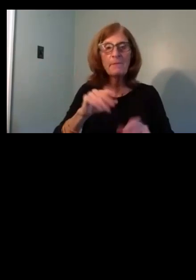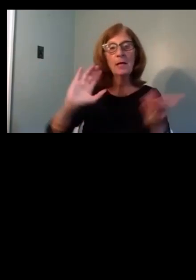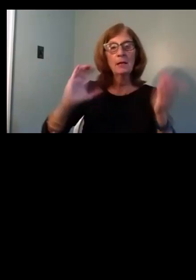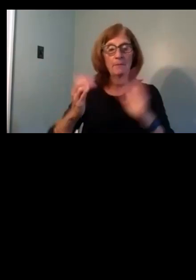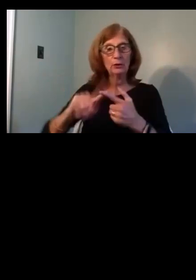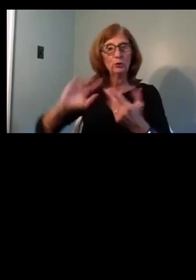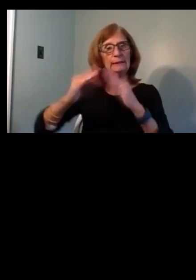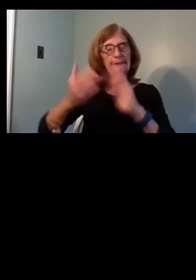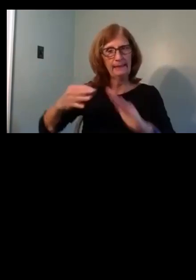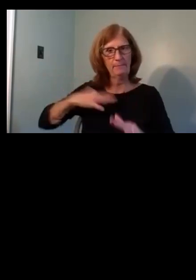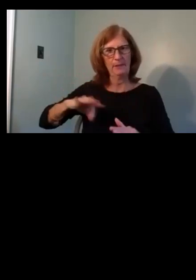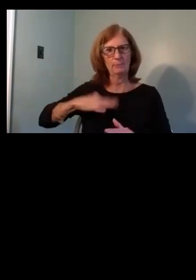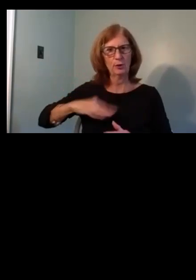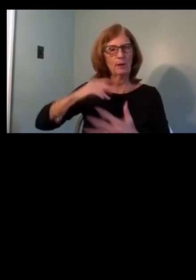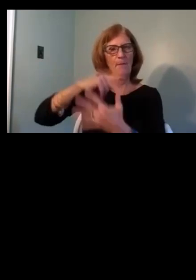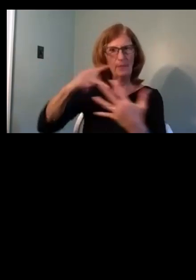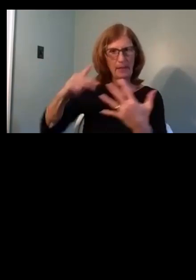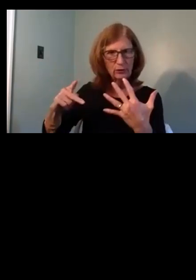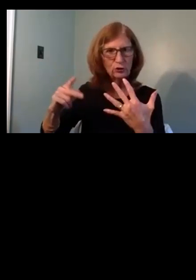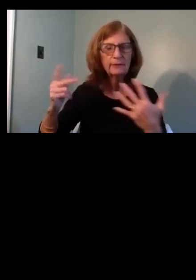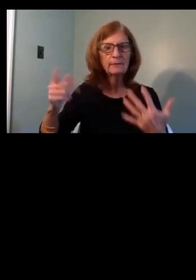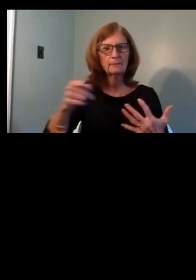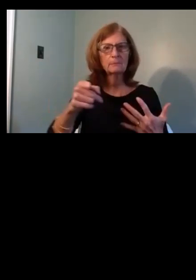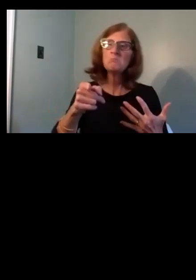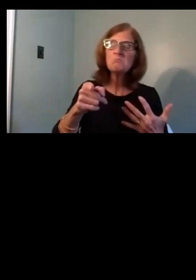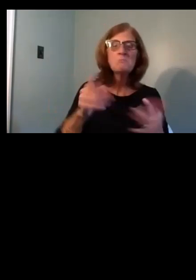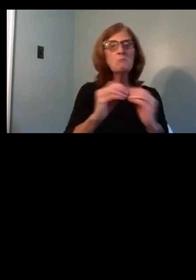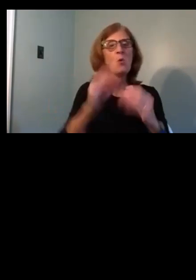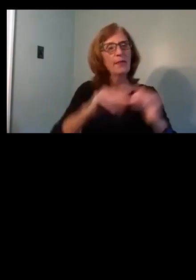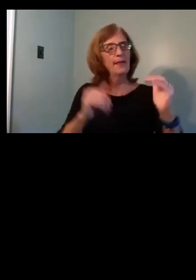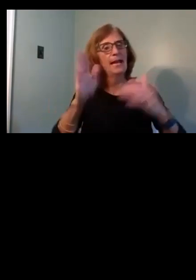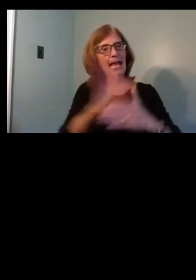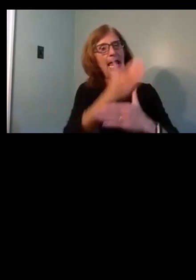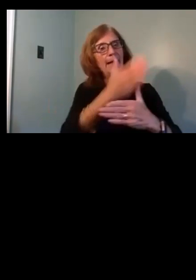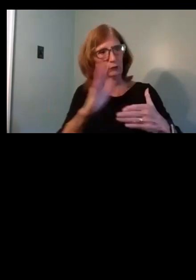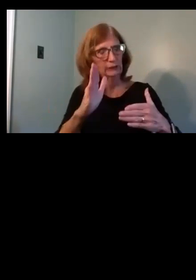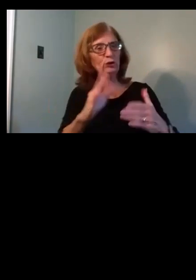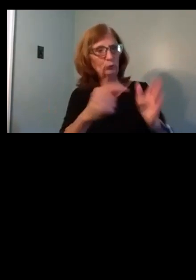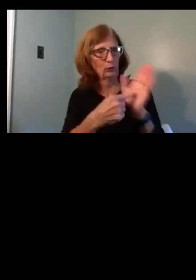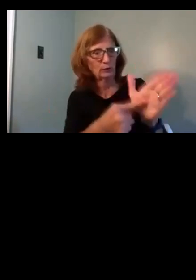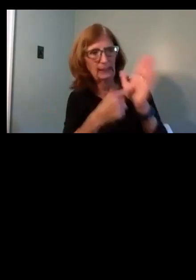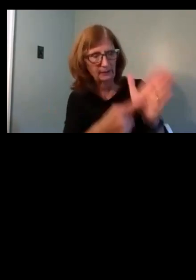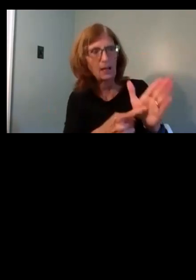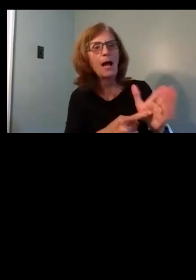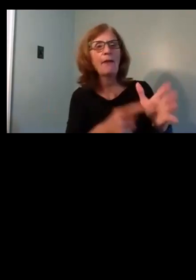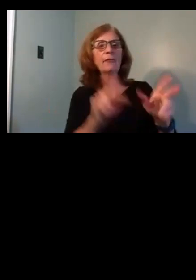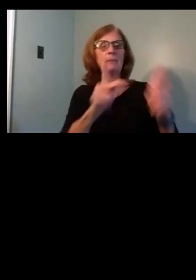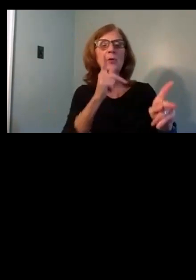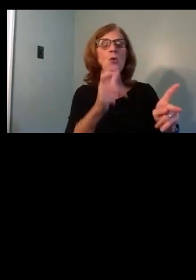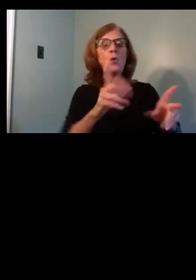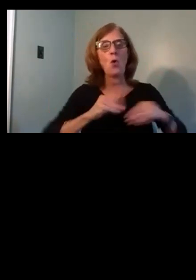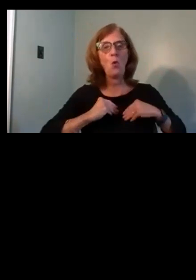of Pittsburgh's overall population, there was a greater-than-average representation among homeowners versus renters reflected in the survey.